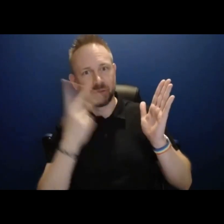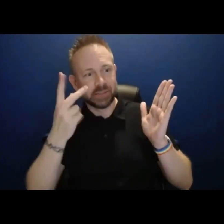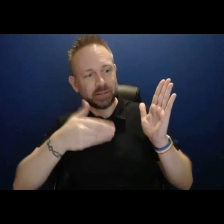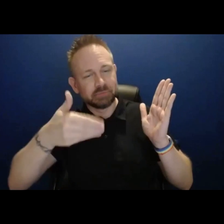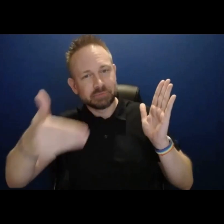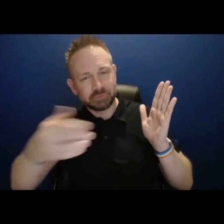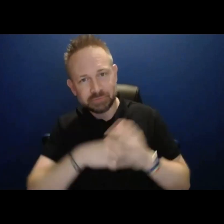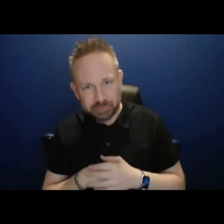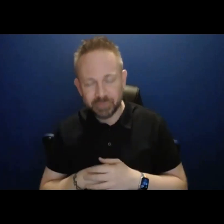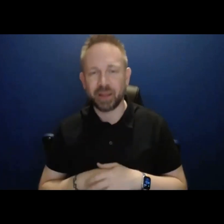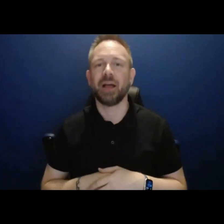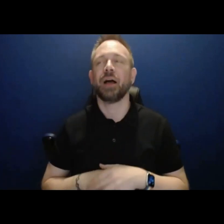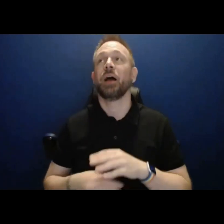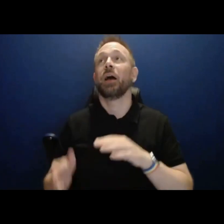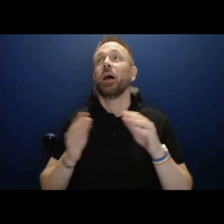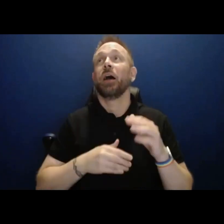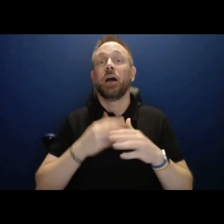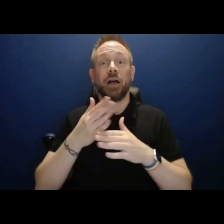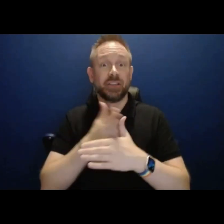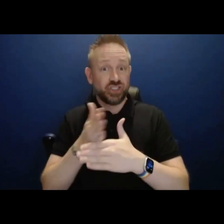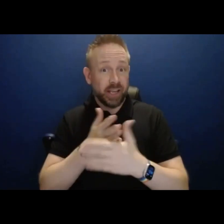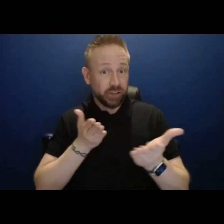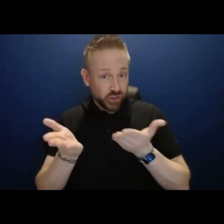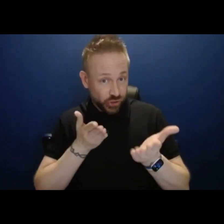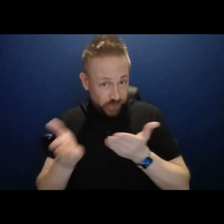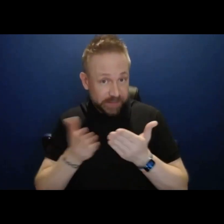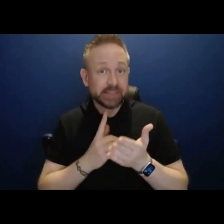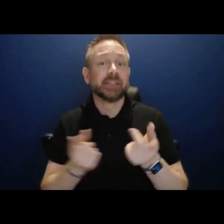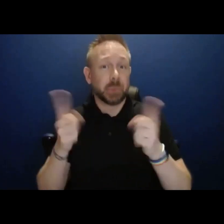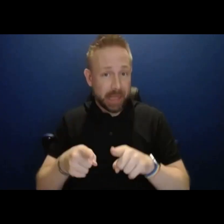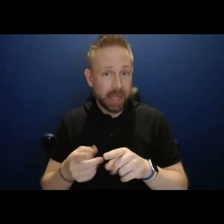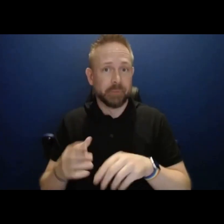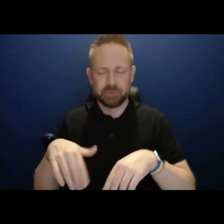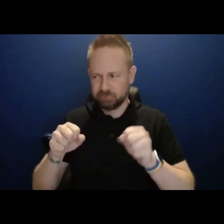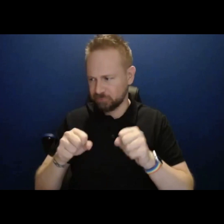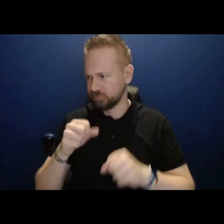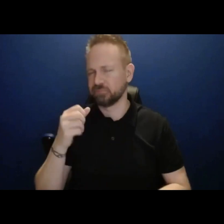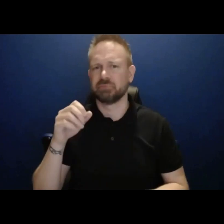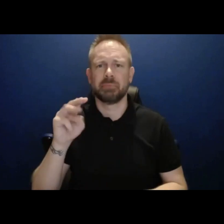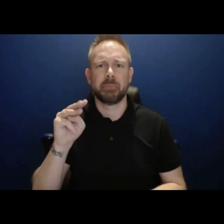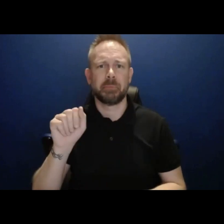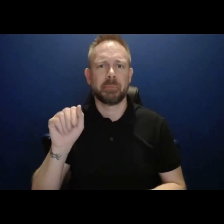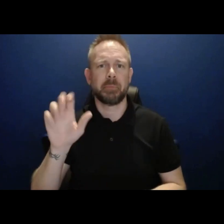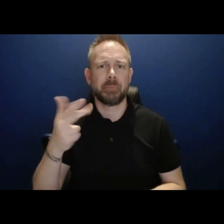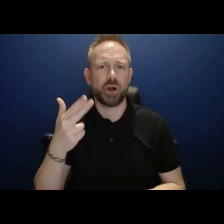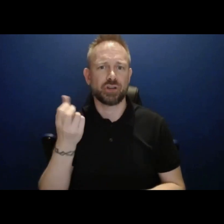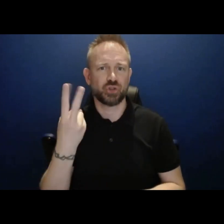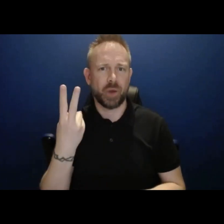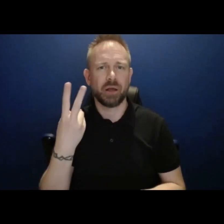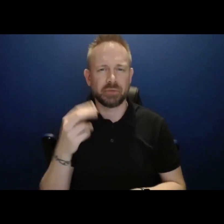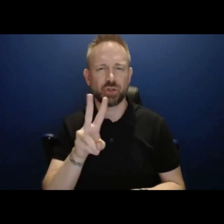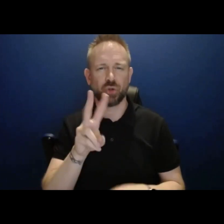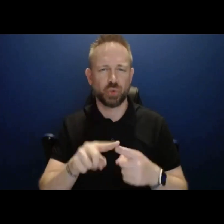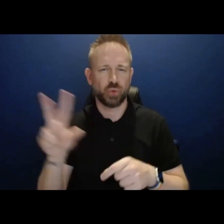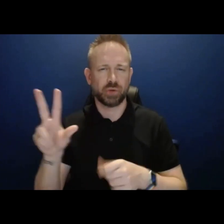shared services. And that's taking place on Friday, March 12th from 2 to 3. We will also